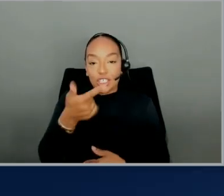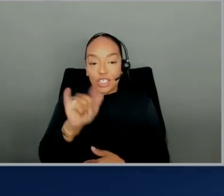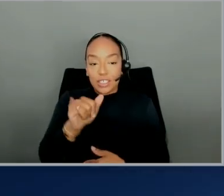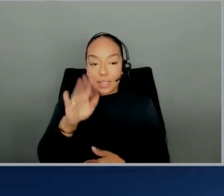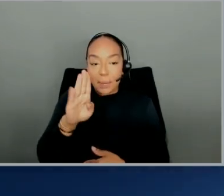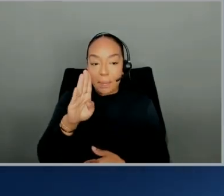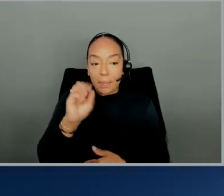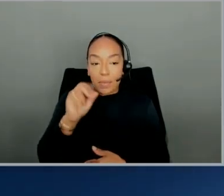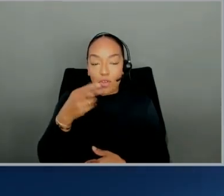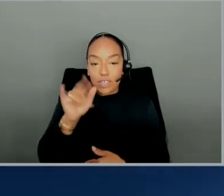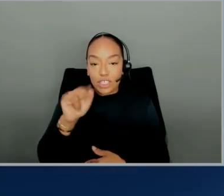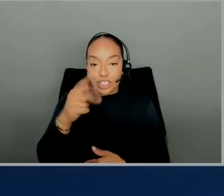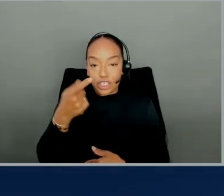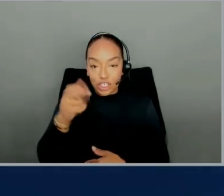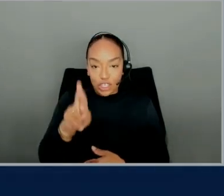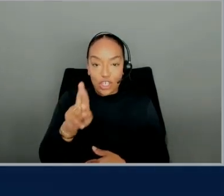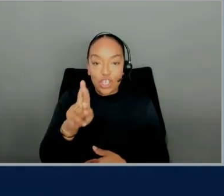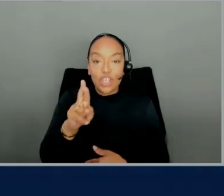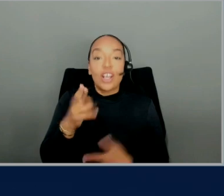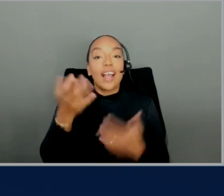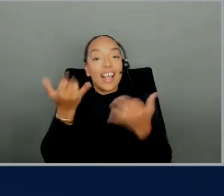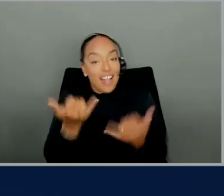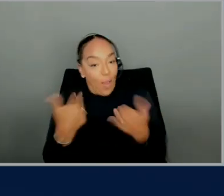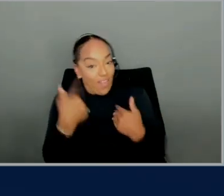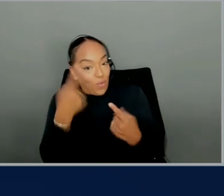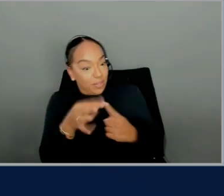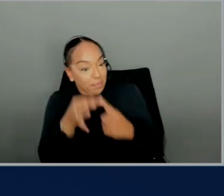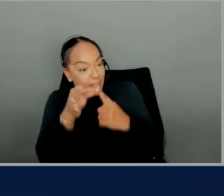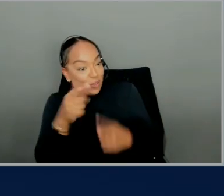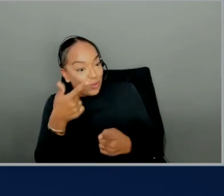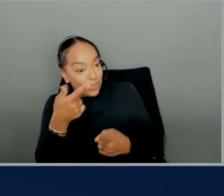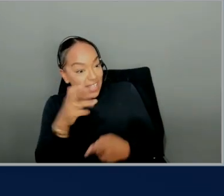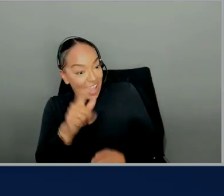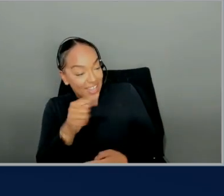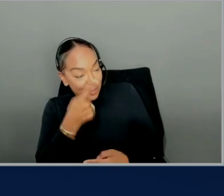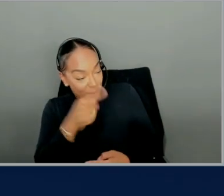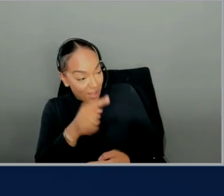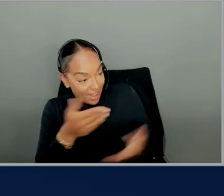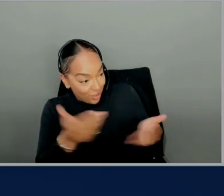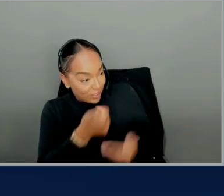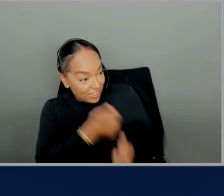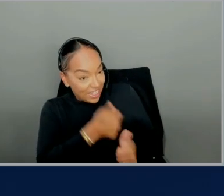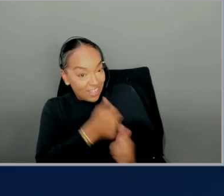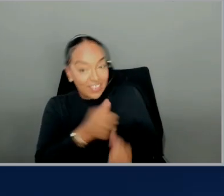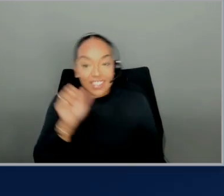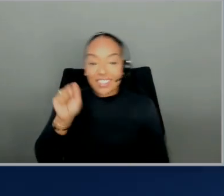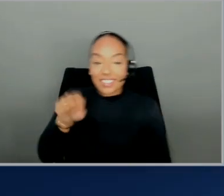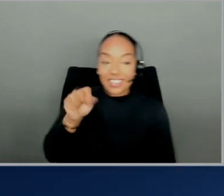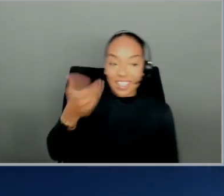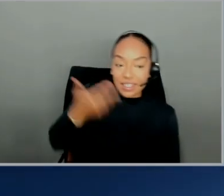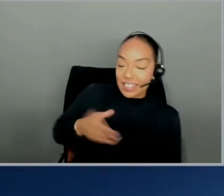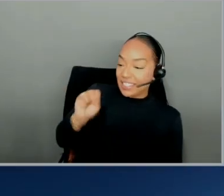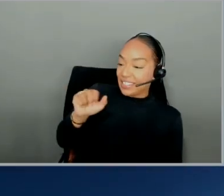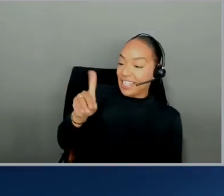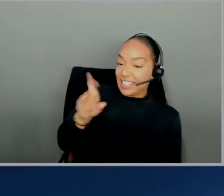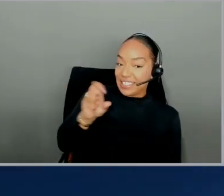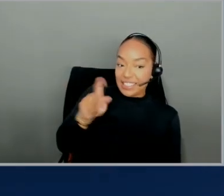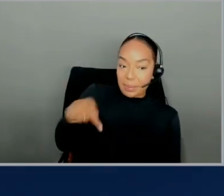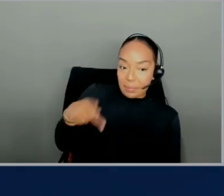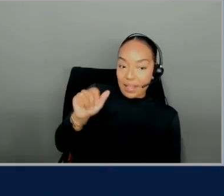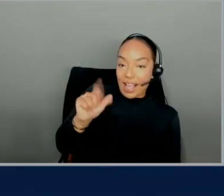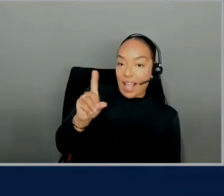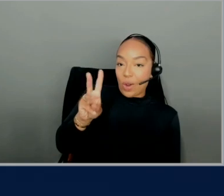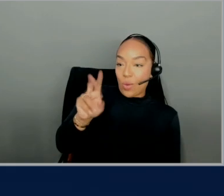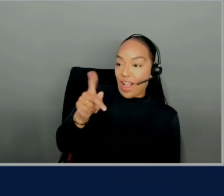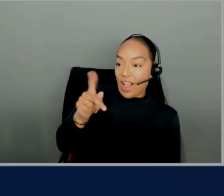and we have a special guest with us today. we do. Yeah. Could you introduce yourself? Yeah. I'm Sandeep Parvankar. Really excited to be here. Part of this